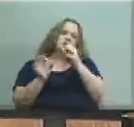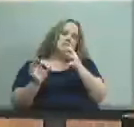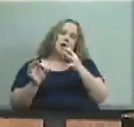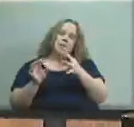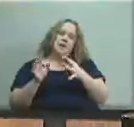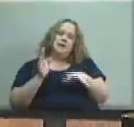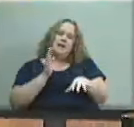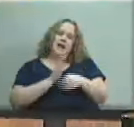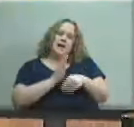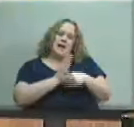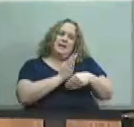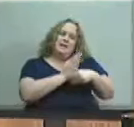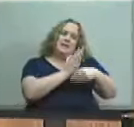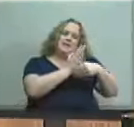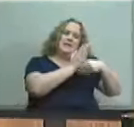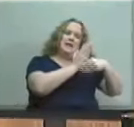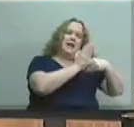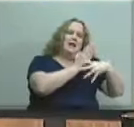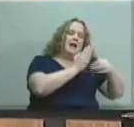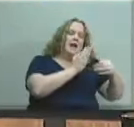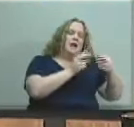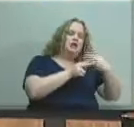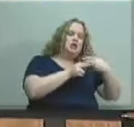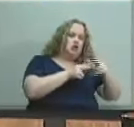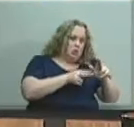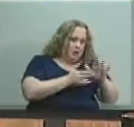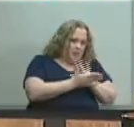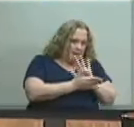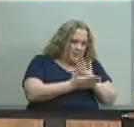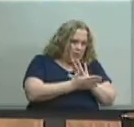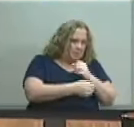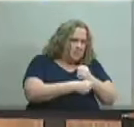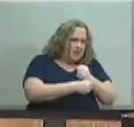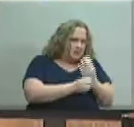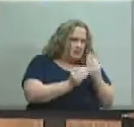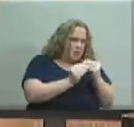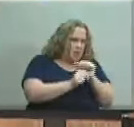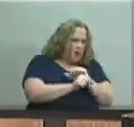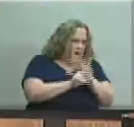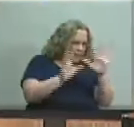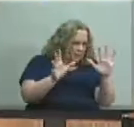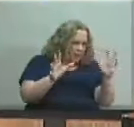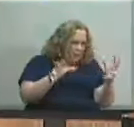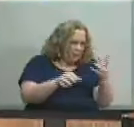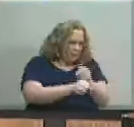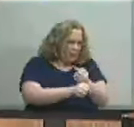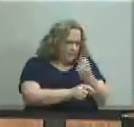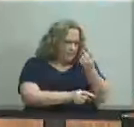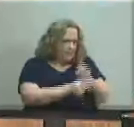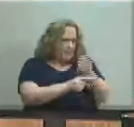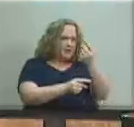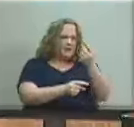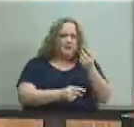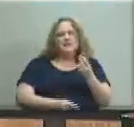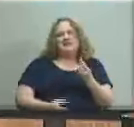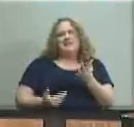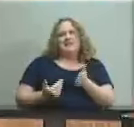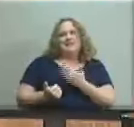there and shorten the document so it's clearer and more concise right it's a piece of cake